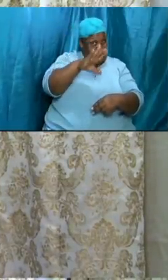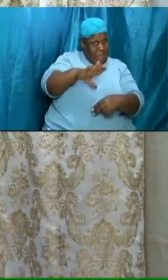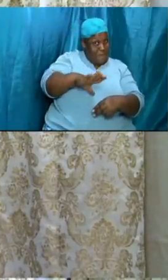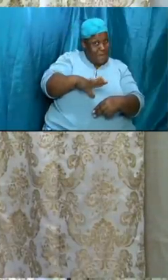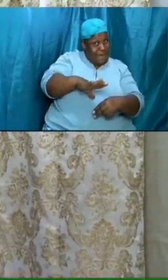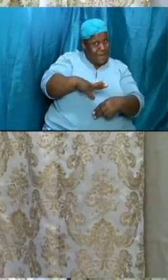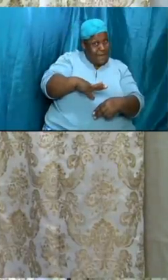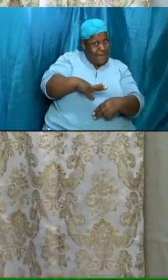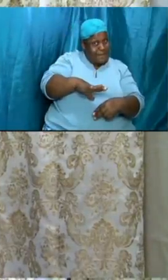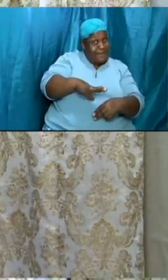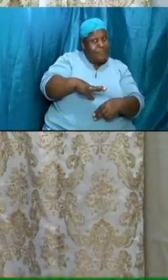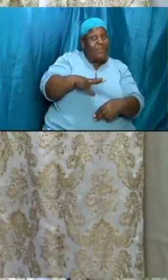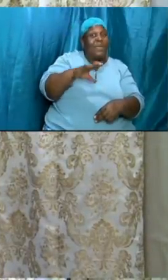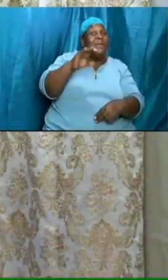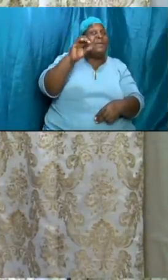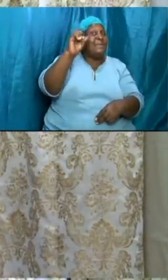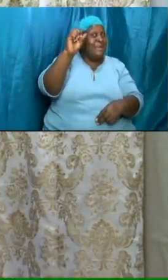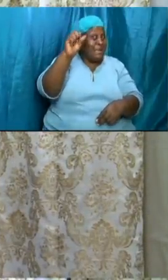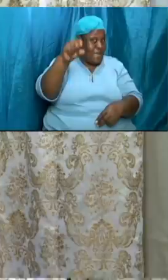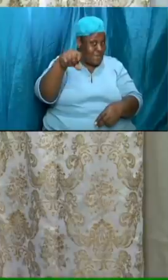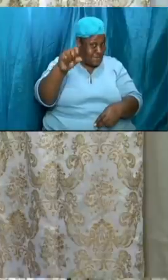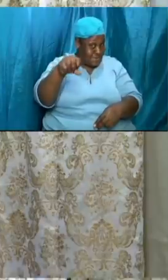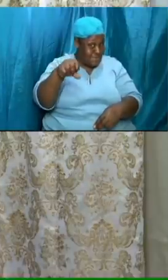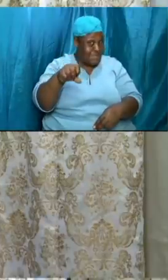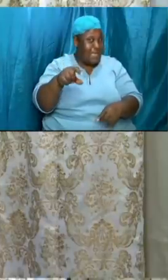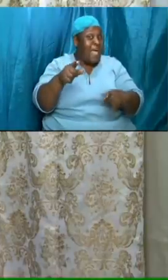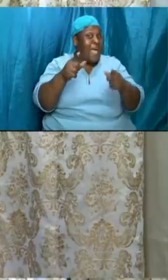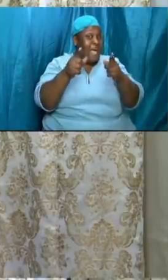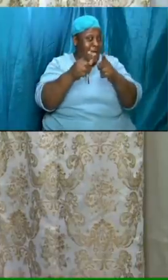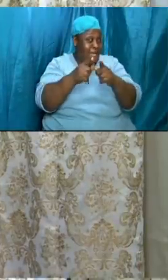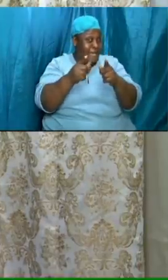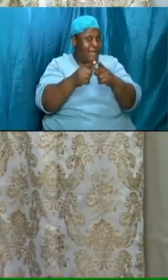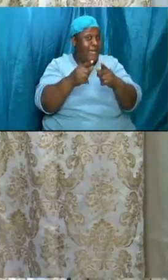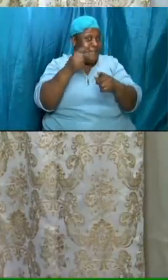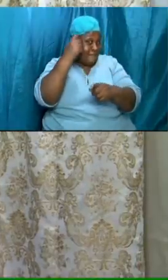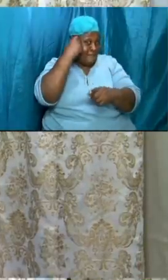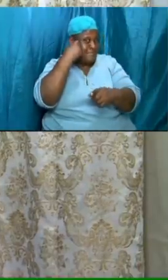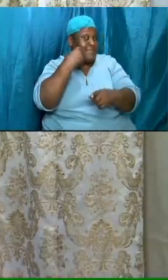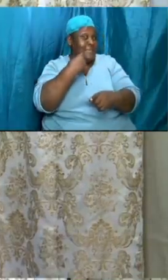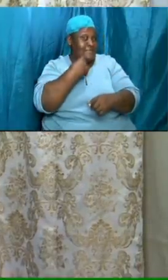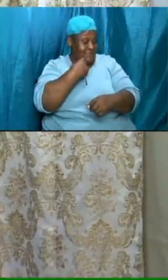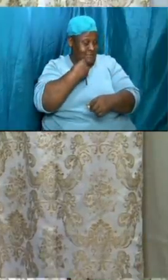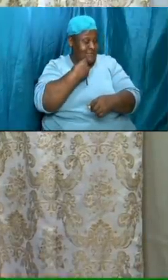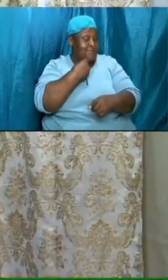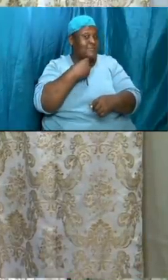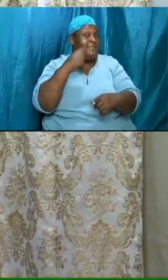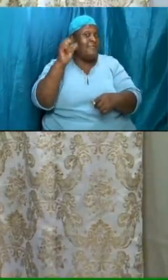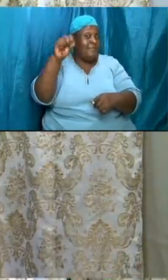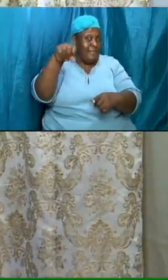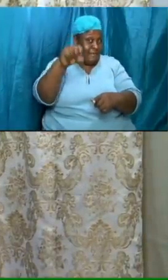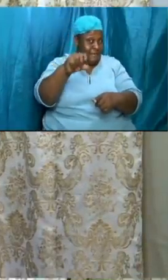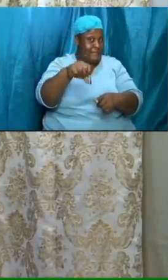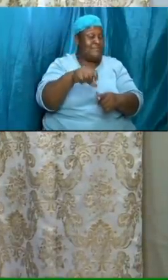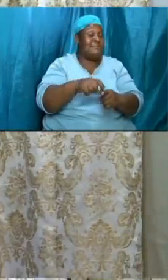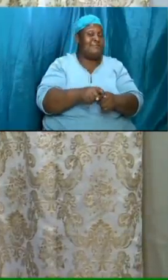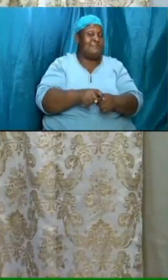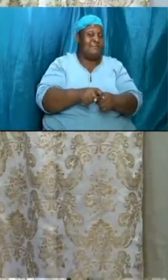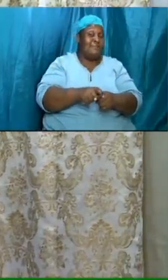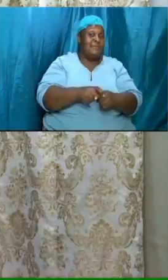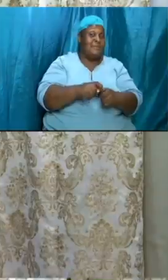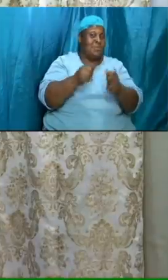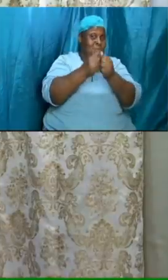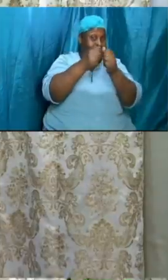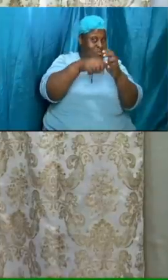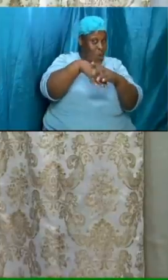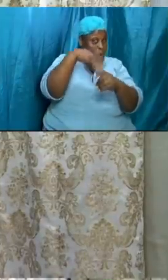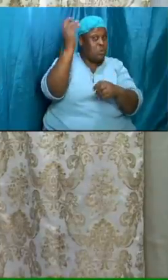save a little of the animals that should have been slain and it resulted in the fall